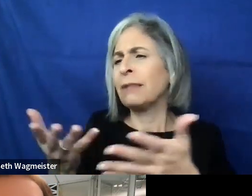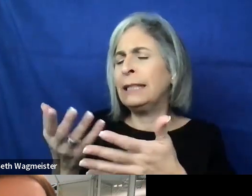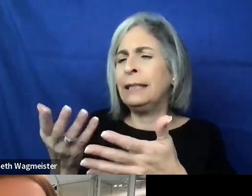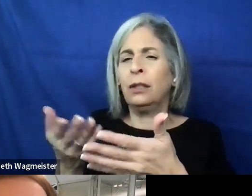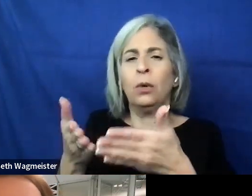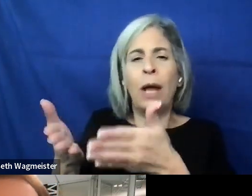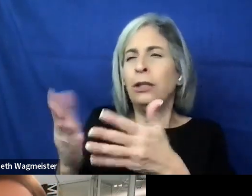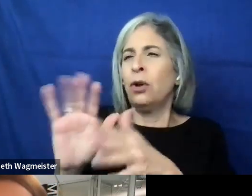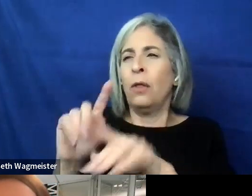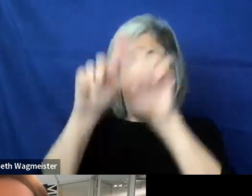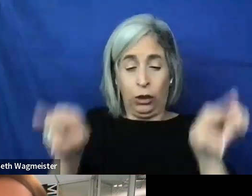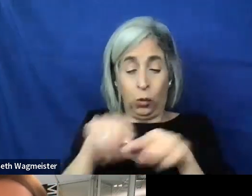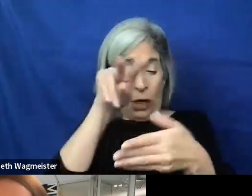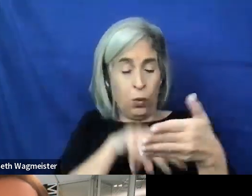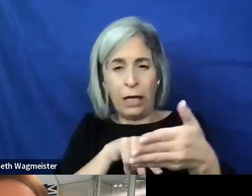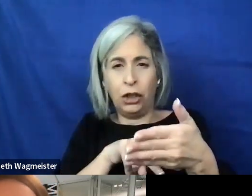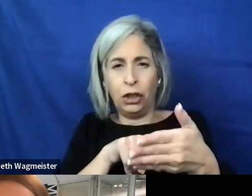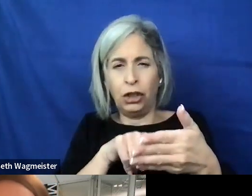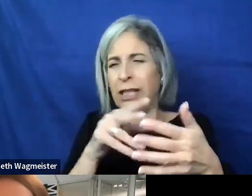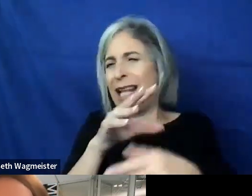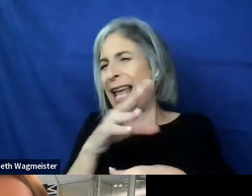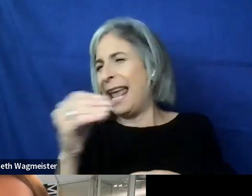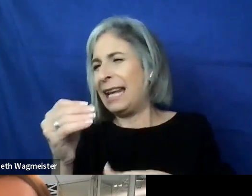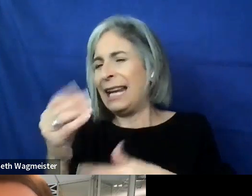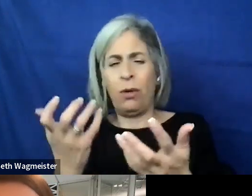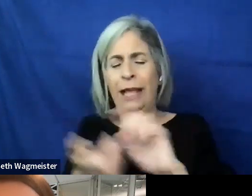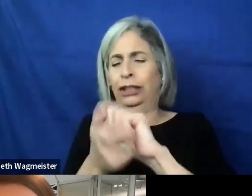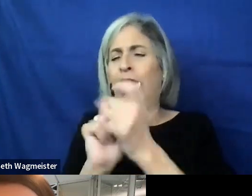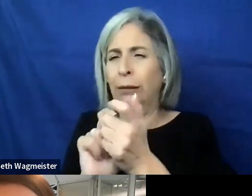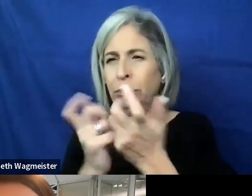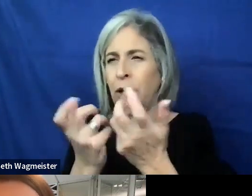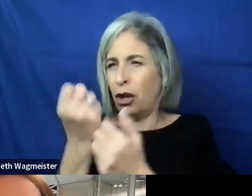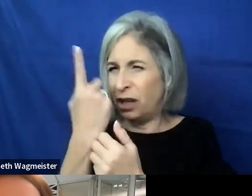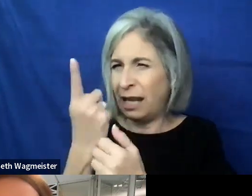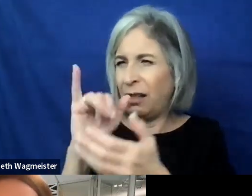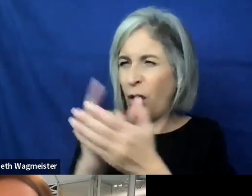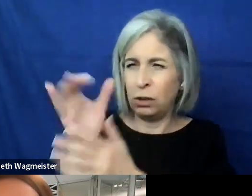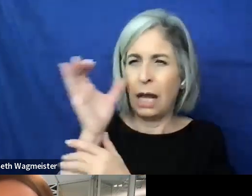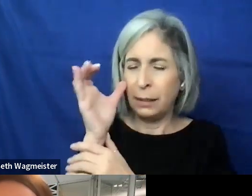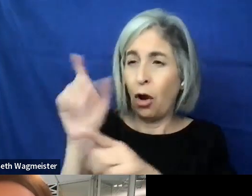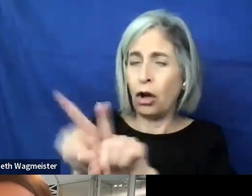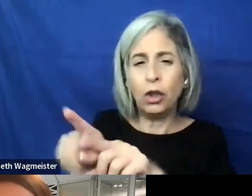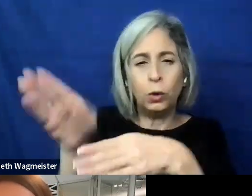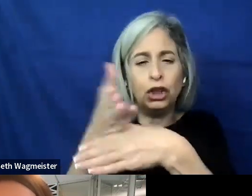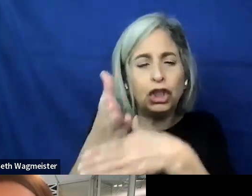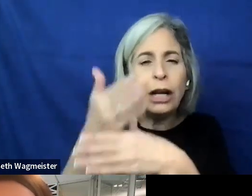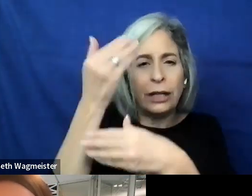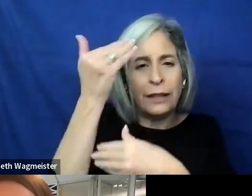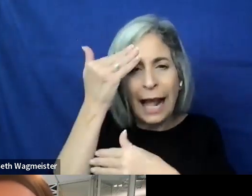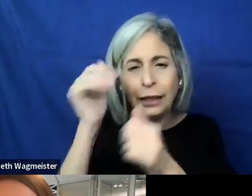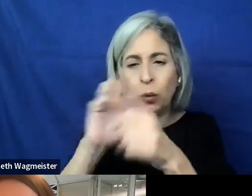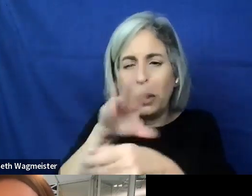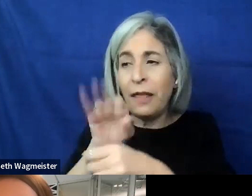know, screen reader and browser pairs might work and how they might adapt and understanding that and being able to share that knowledge then within the teams.